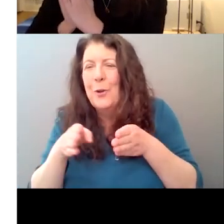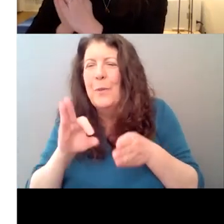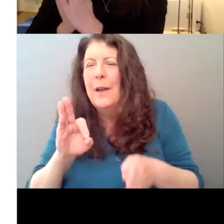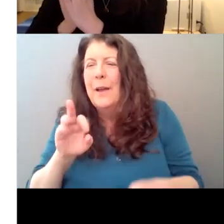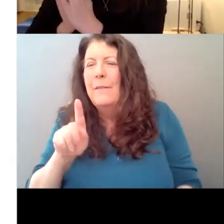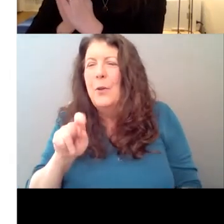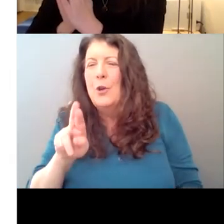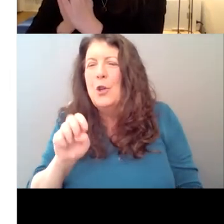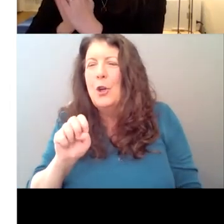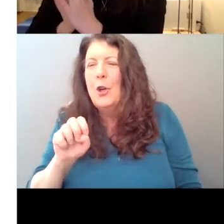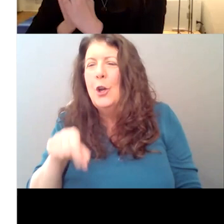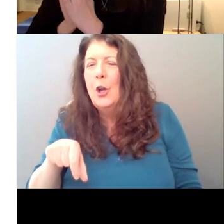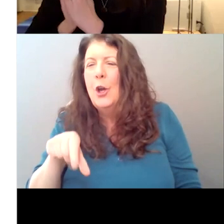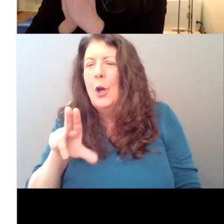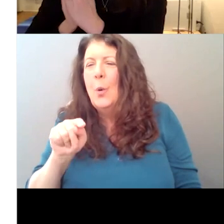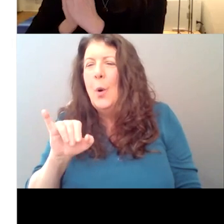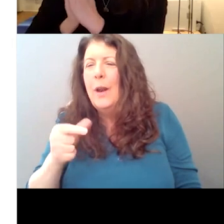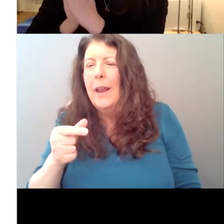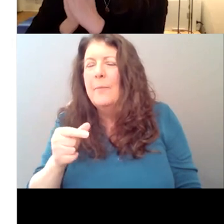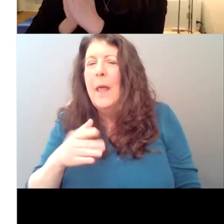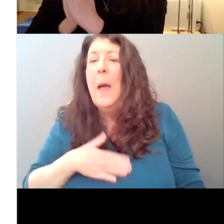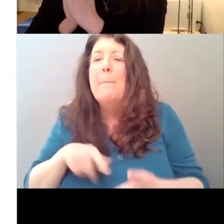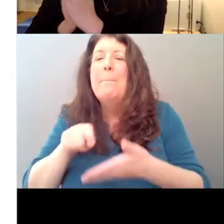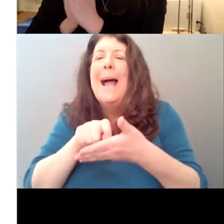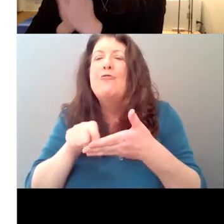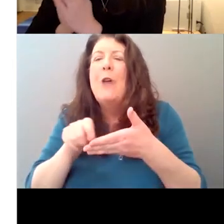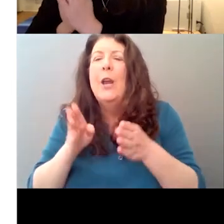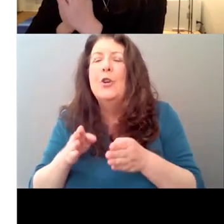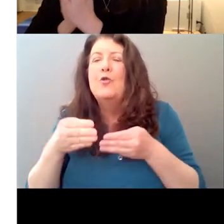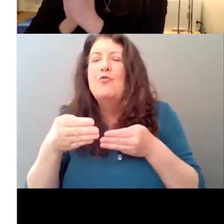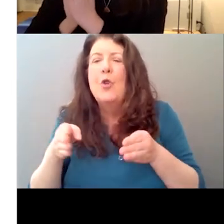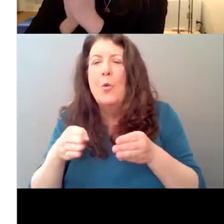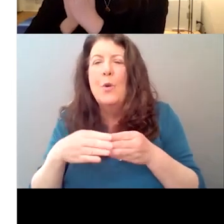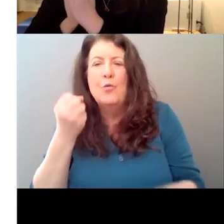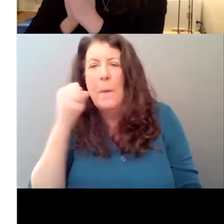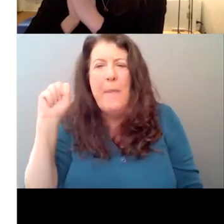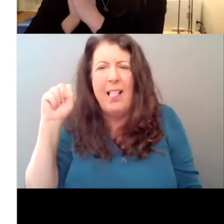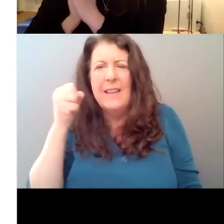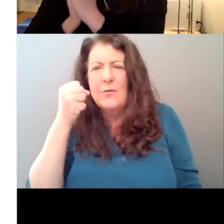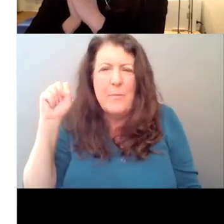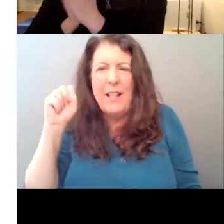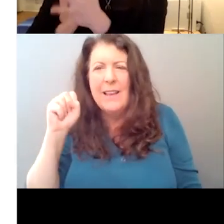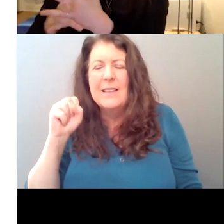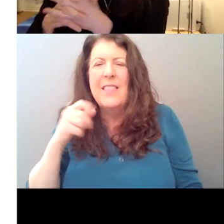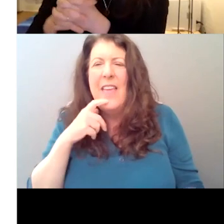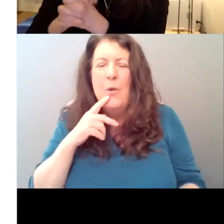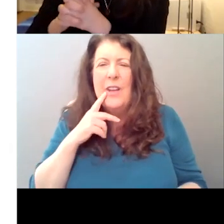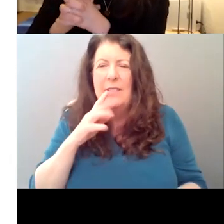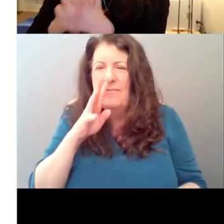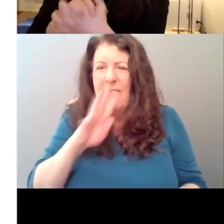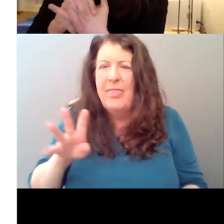my writer's room, uh, was, was rebellious and rules that I would typically set for the show.